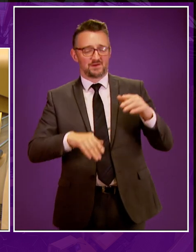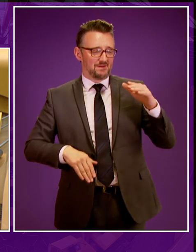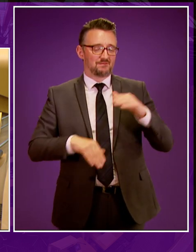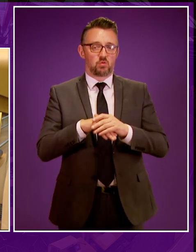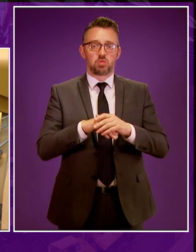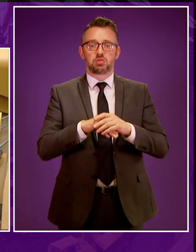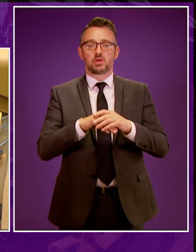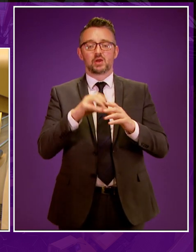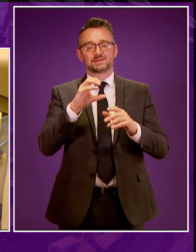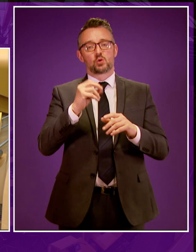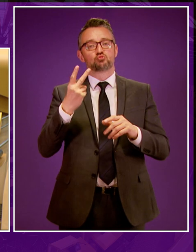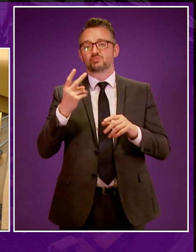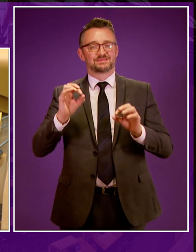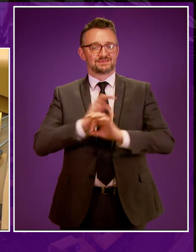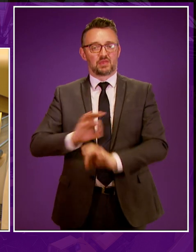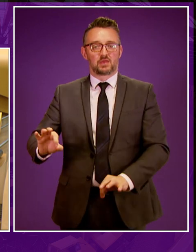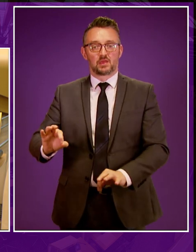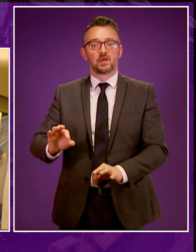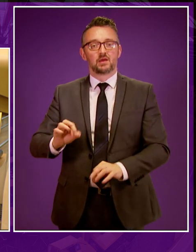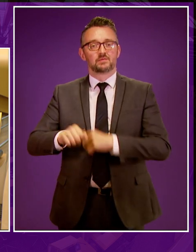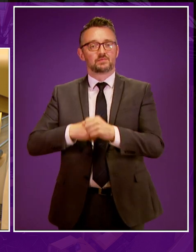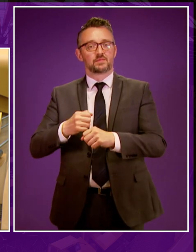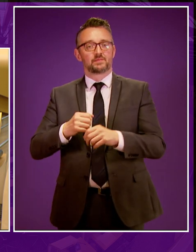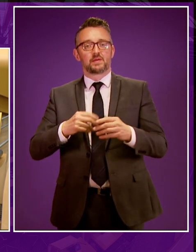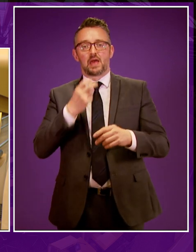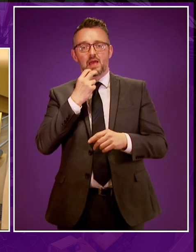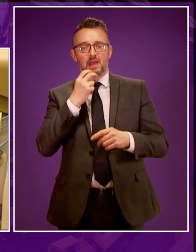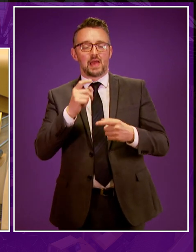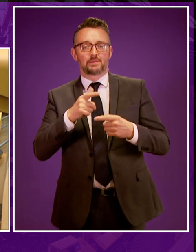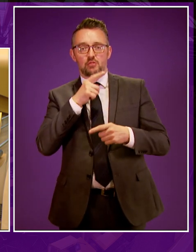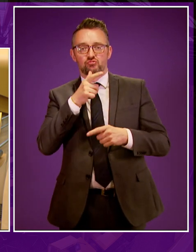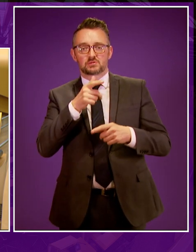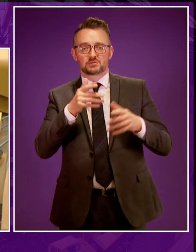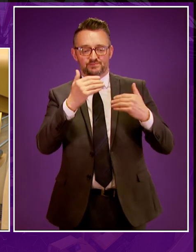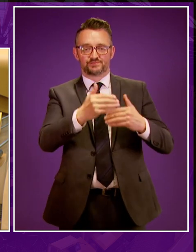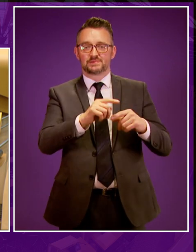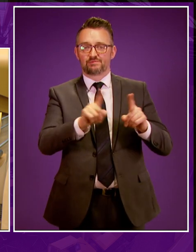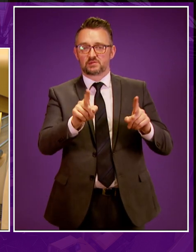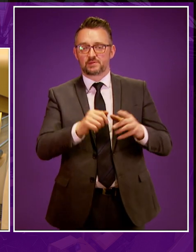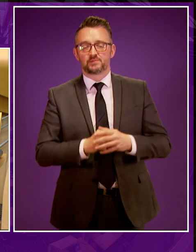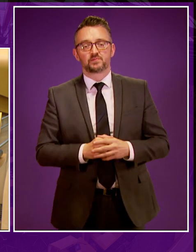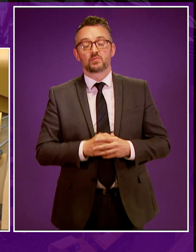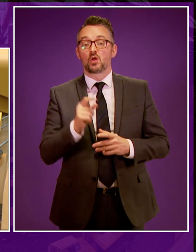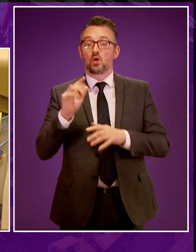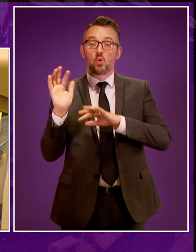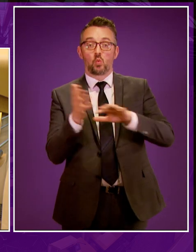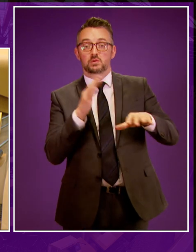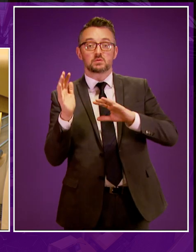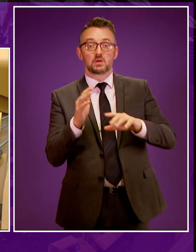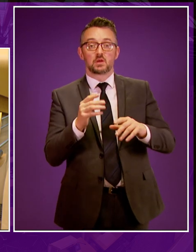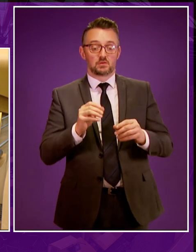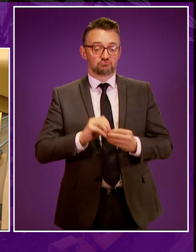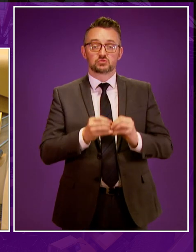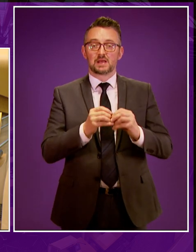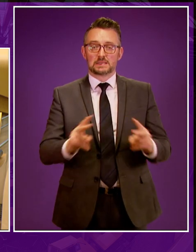decarbonised electricity sector. Just earlier this month, on the 2nd of October, Scotland's wind power produced